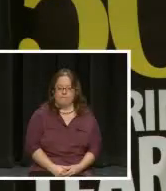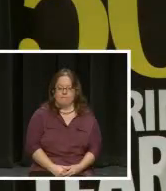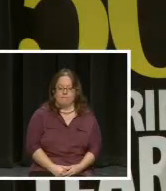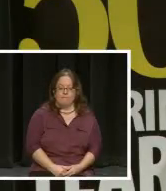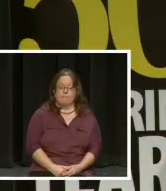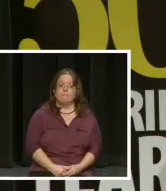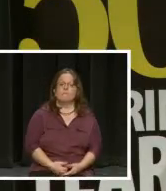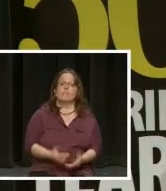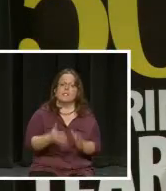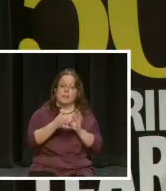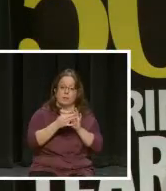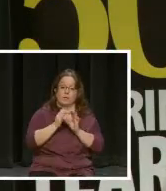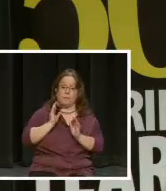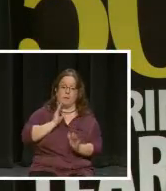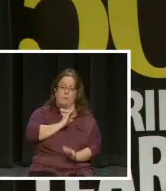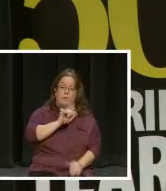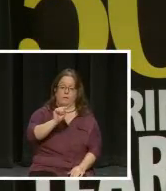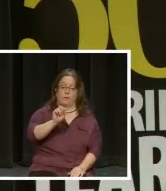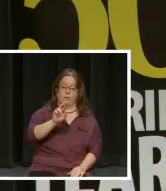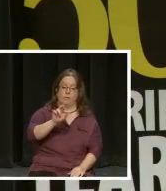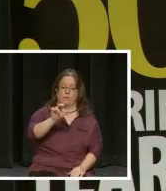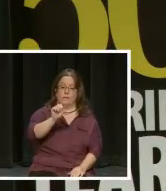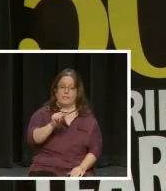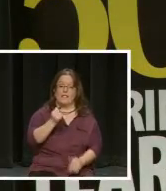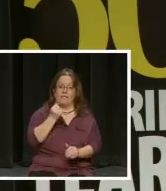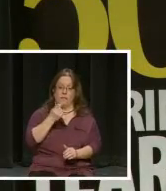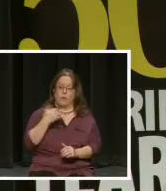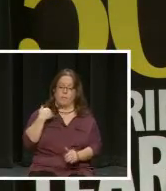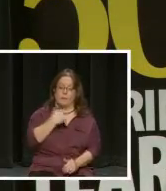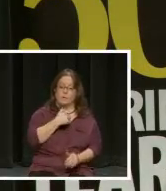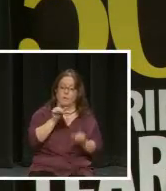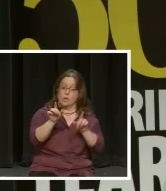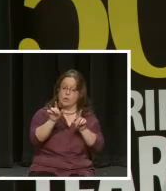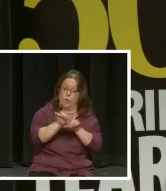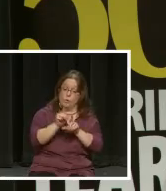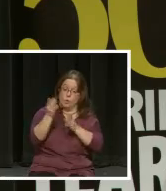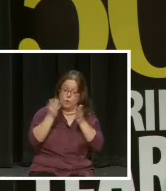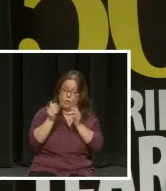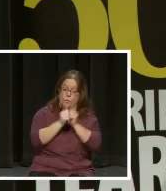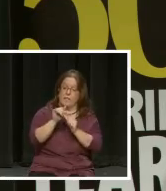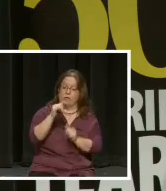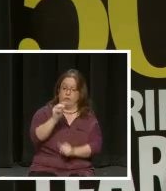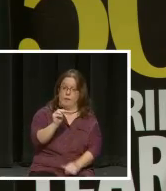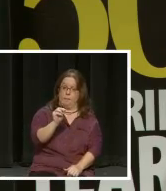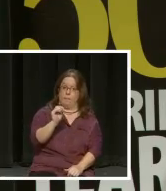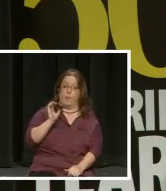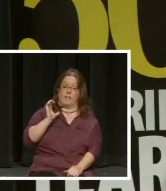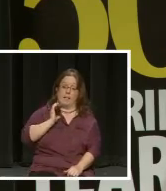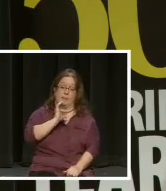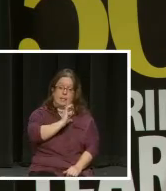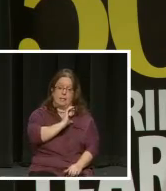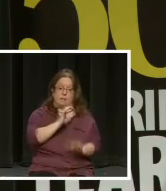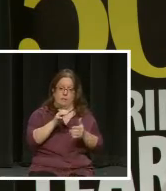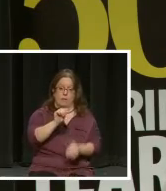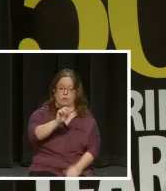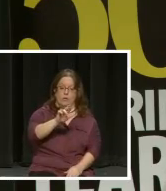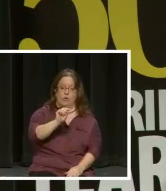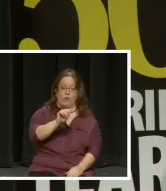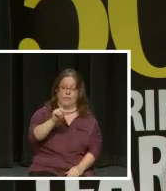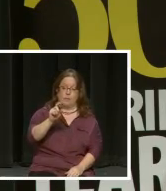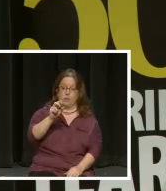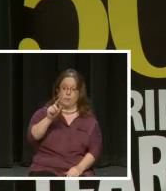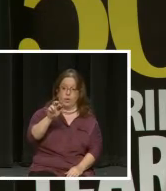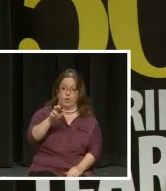So as I mentioned from the Board of Trustees, I have a few members who served with Jim on that committee. was Art Ebersberger and